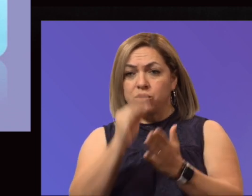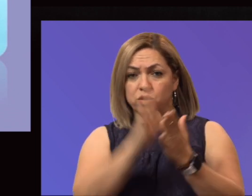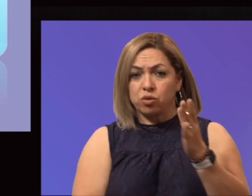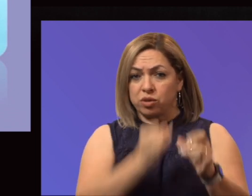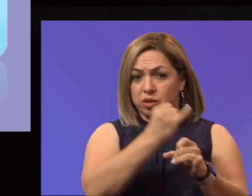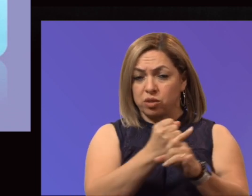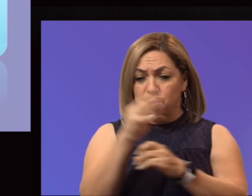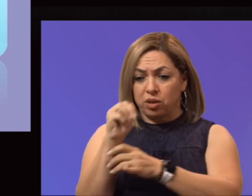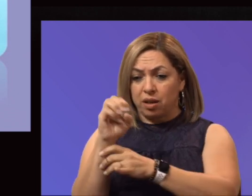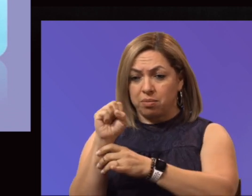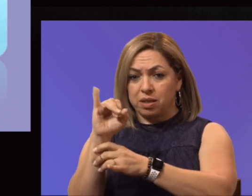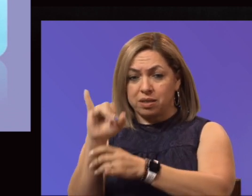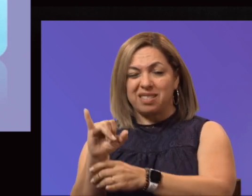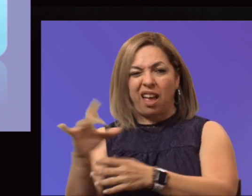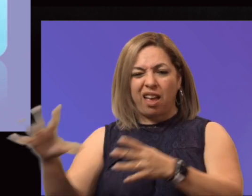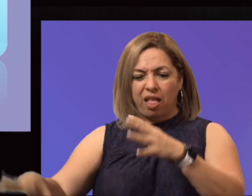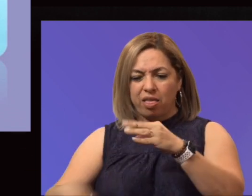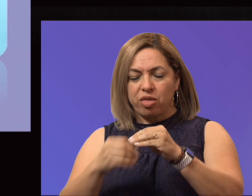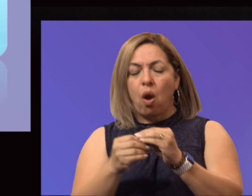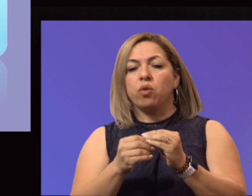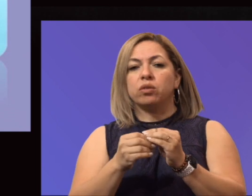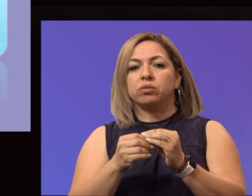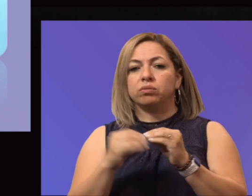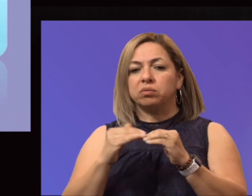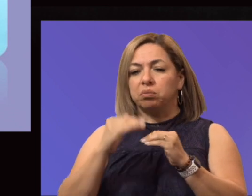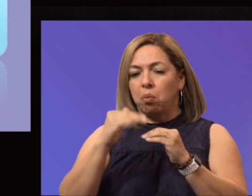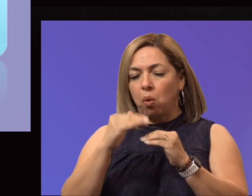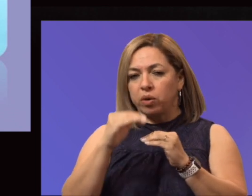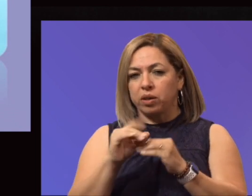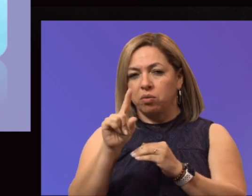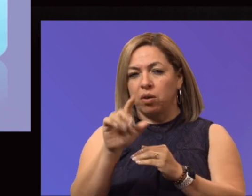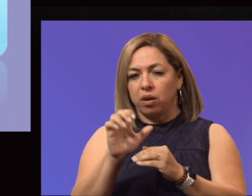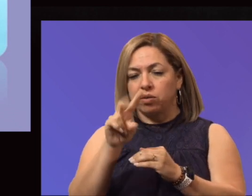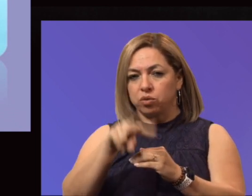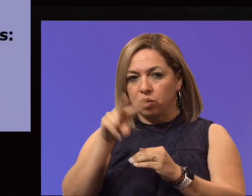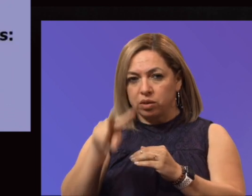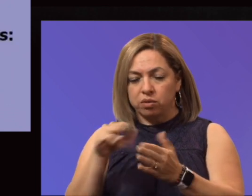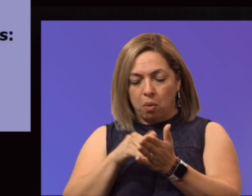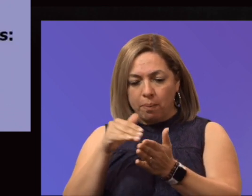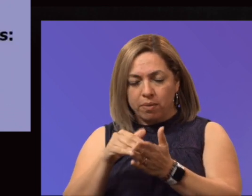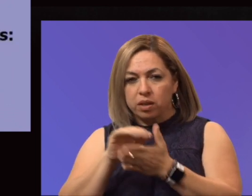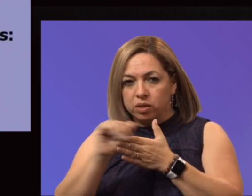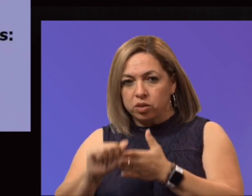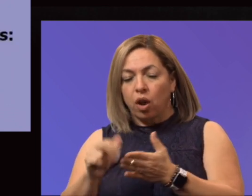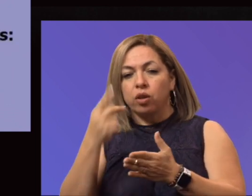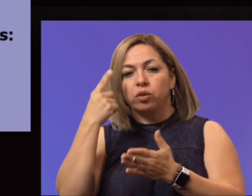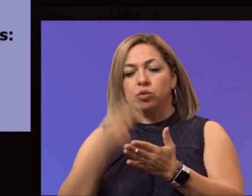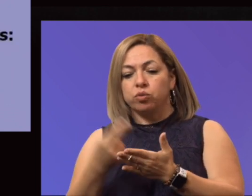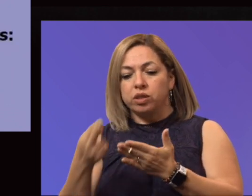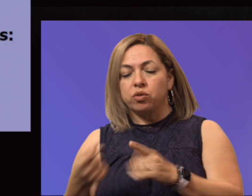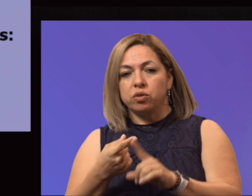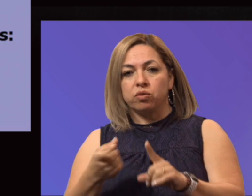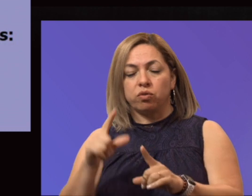college has received just north of $122 million of resources from the federal government. So, how